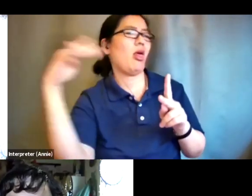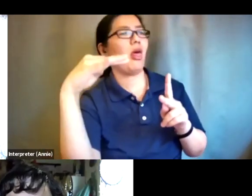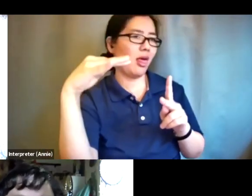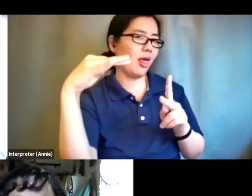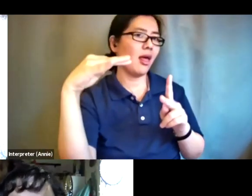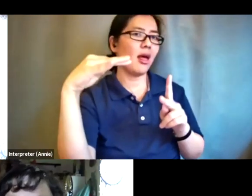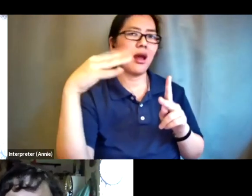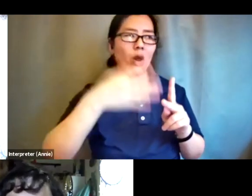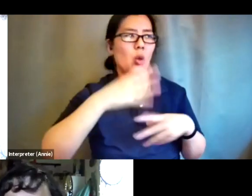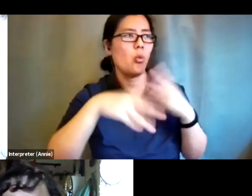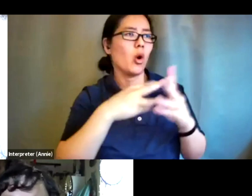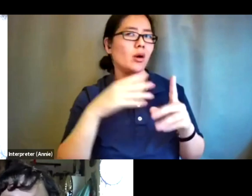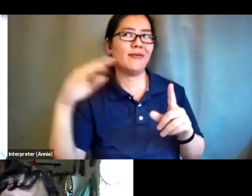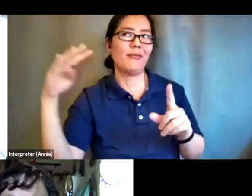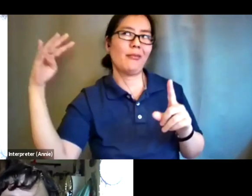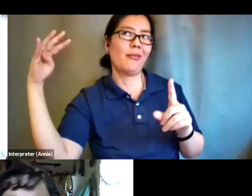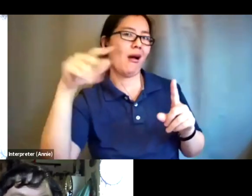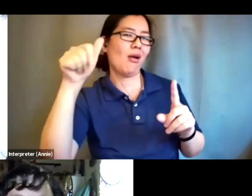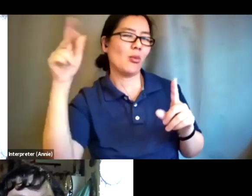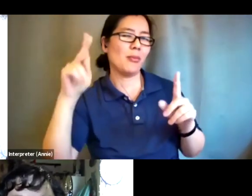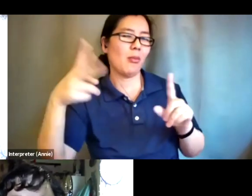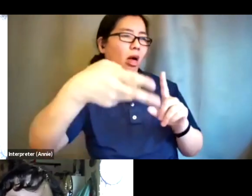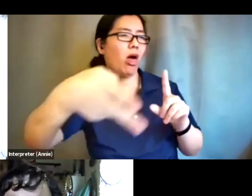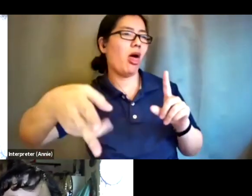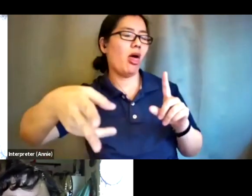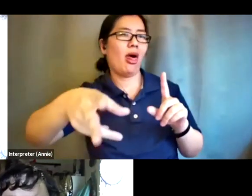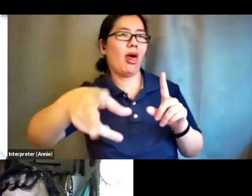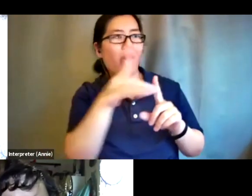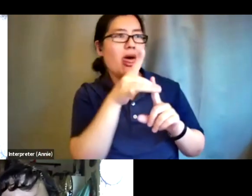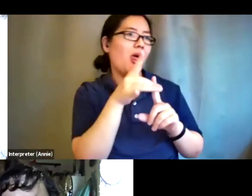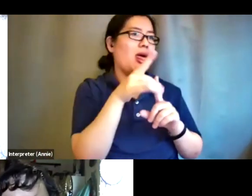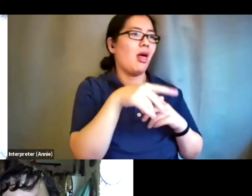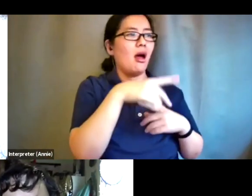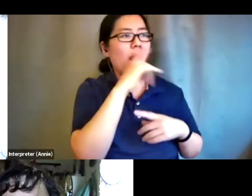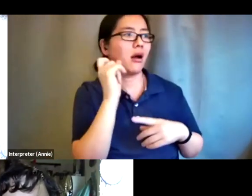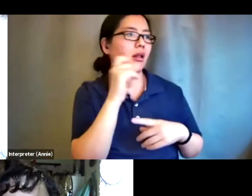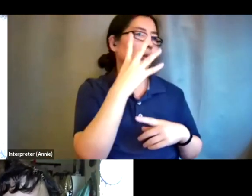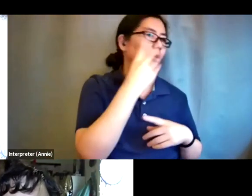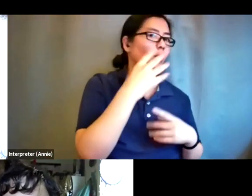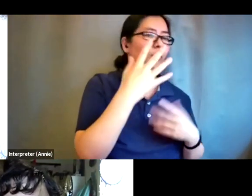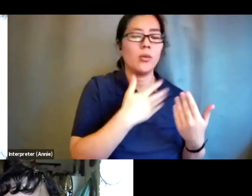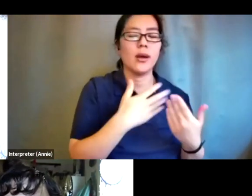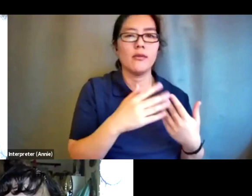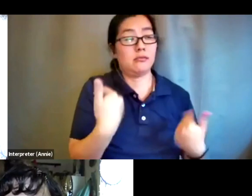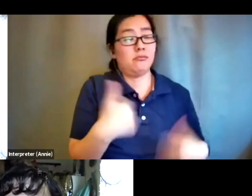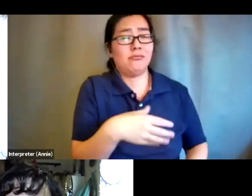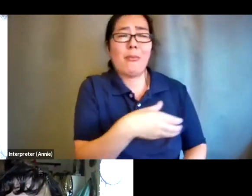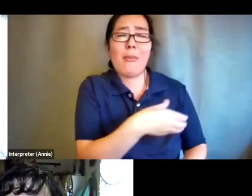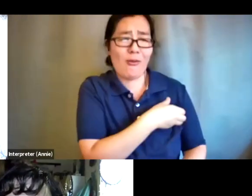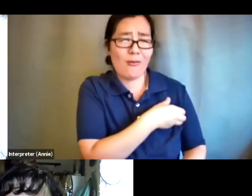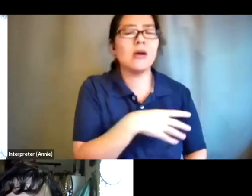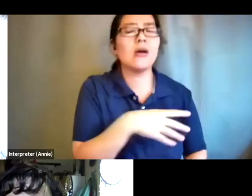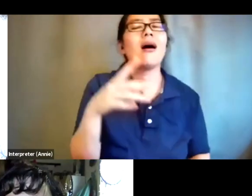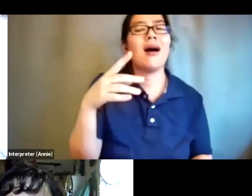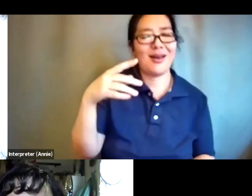as beautiful or ugly is super powerful and um you know there's an organization called reclaim ugly